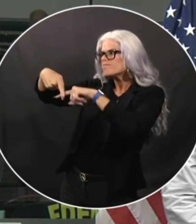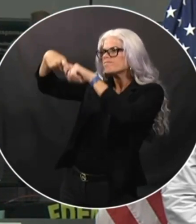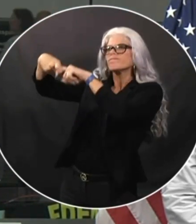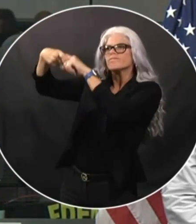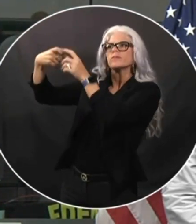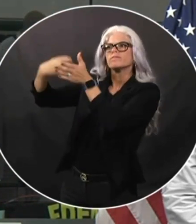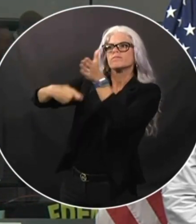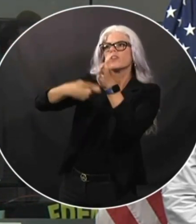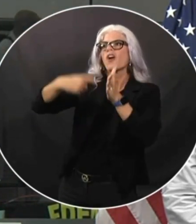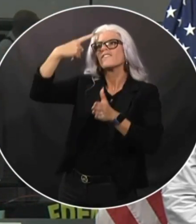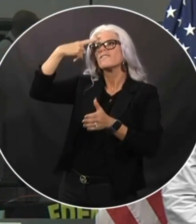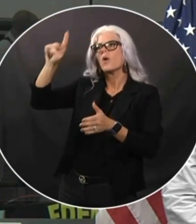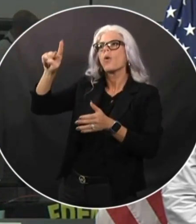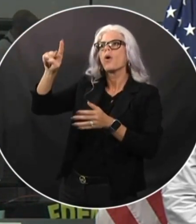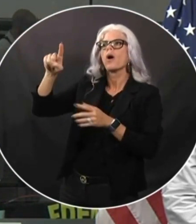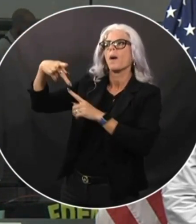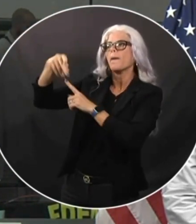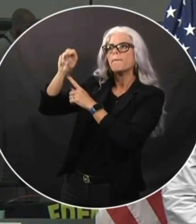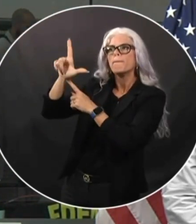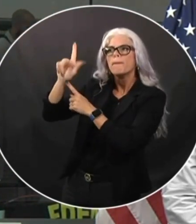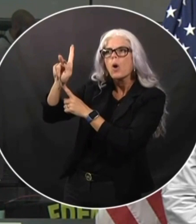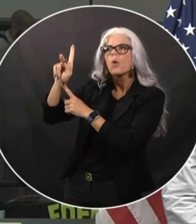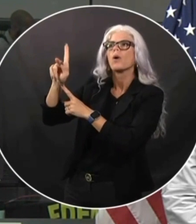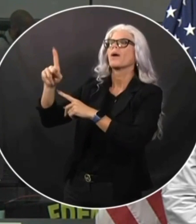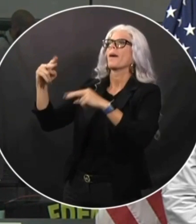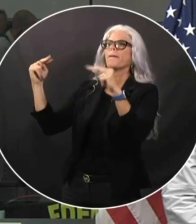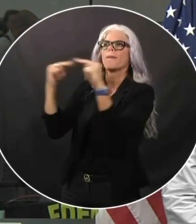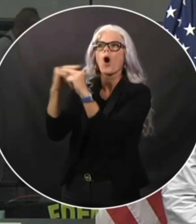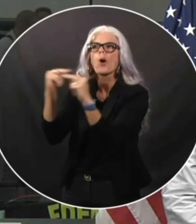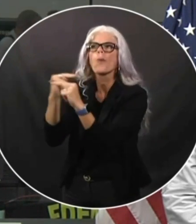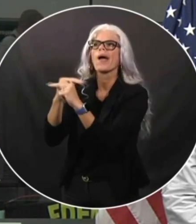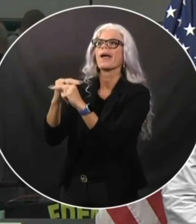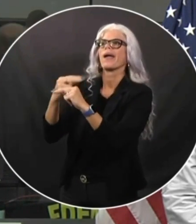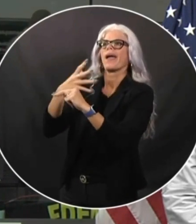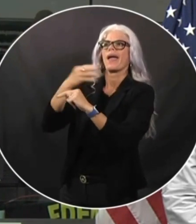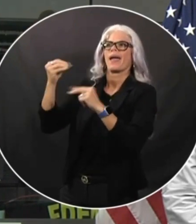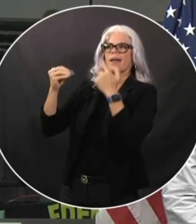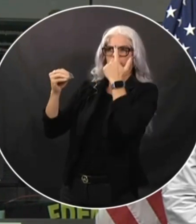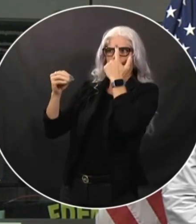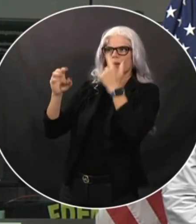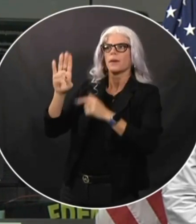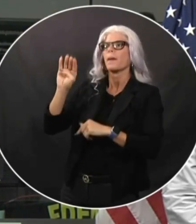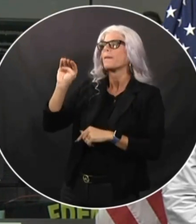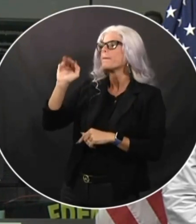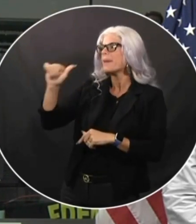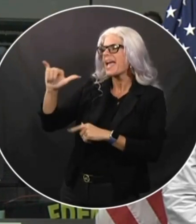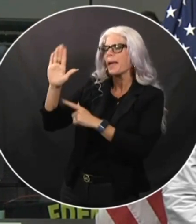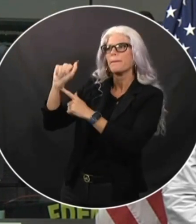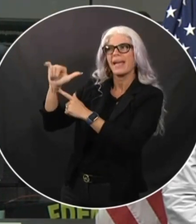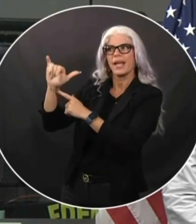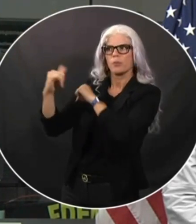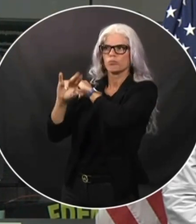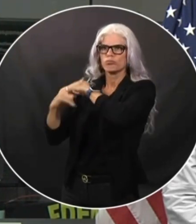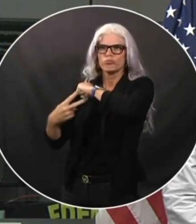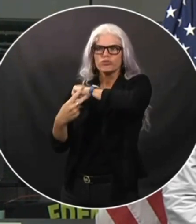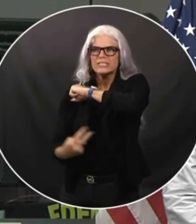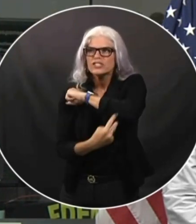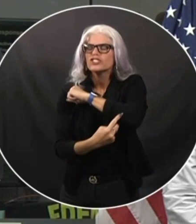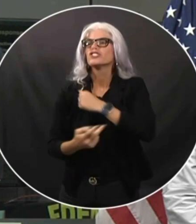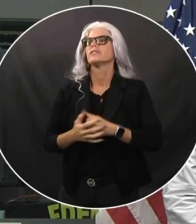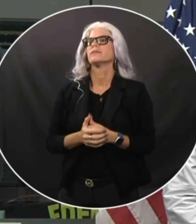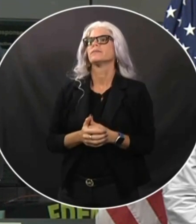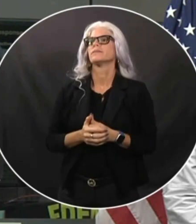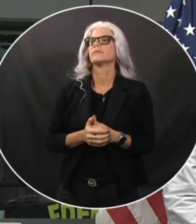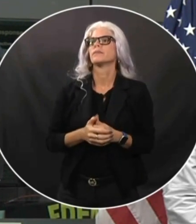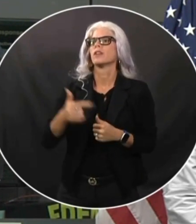Parkway and Polk County, Mid Bay Bridge and Okaloosa, Spence Parkway and Okaloosa, Garcon Point